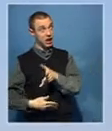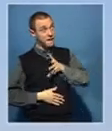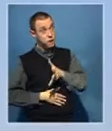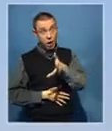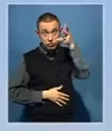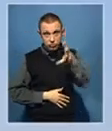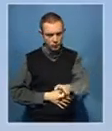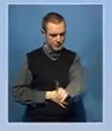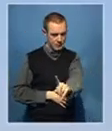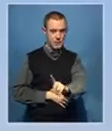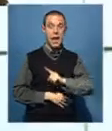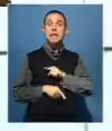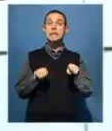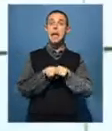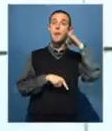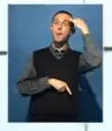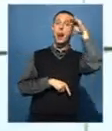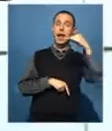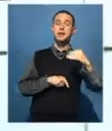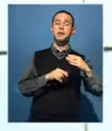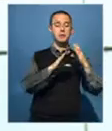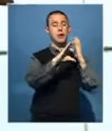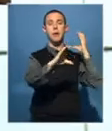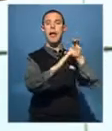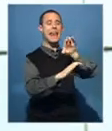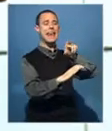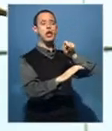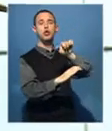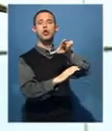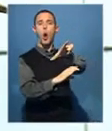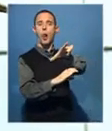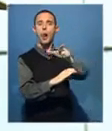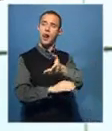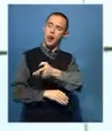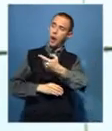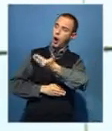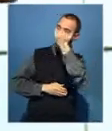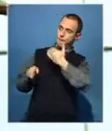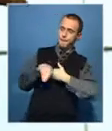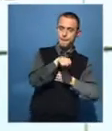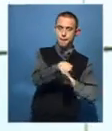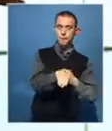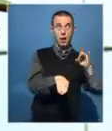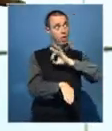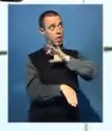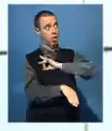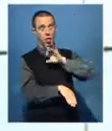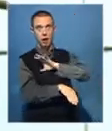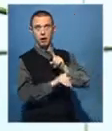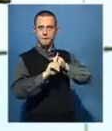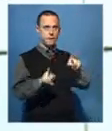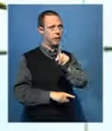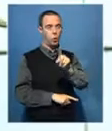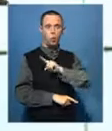has urged motorists to not be afraid of them. We're not going to put our eggs in one basket. So all forms of struggle